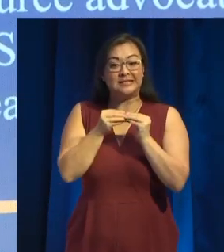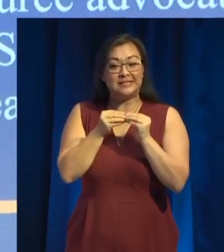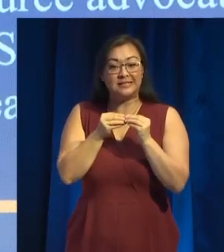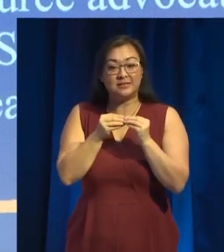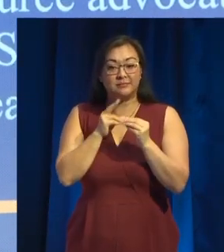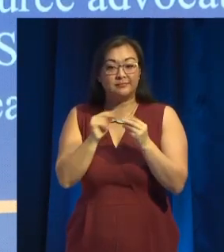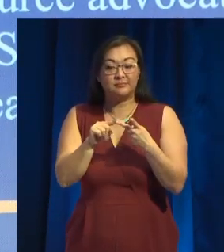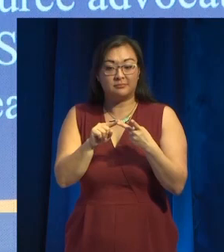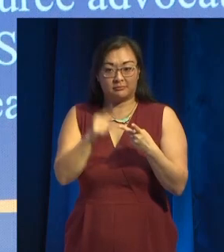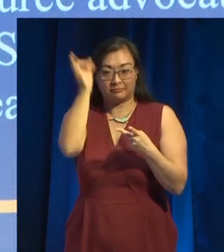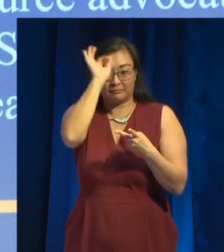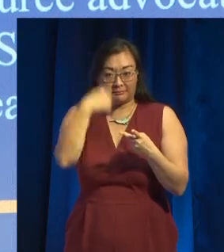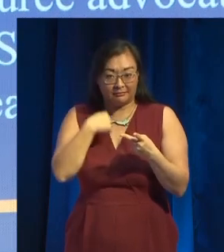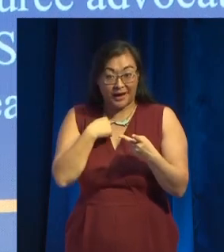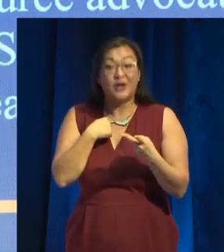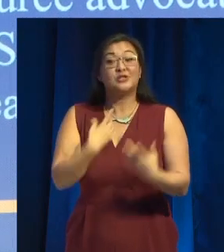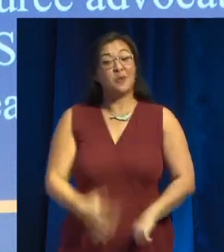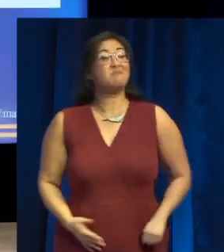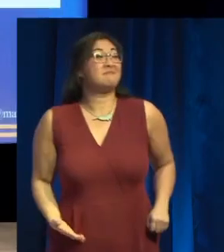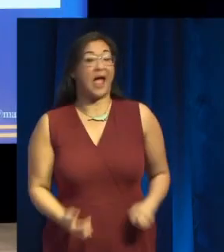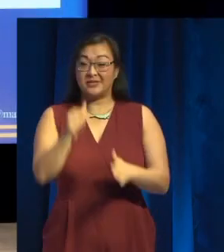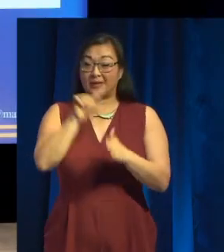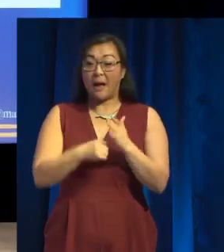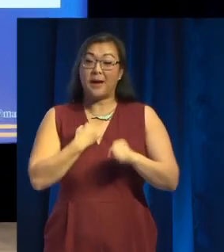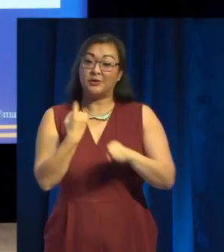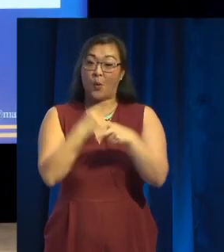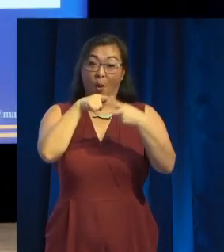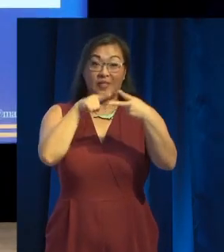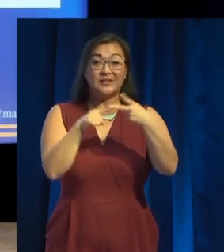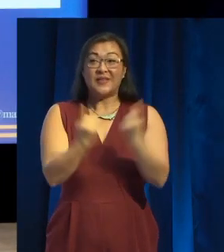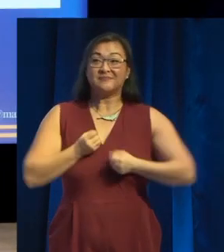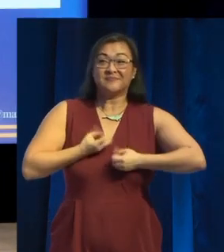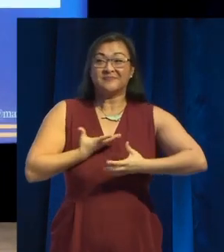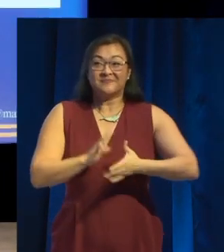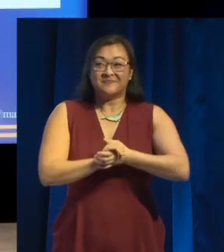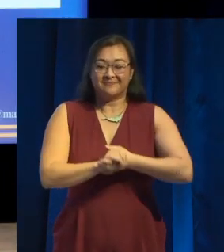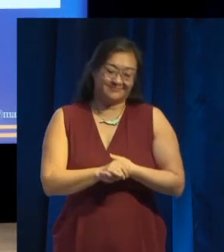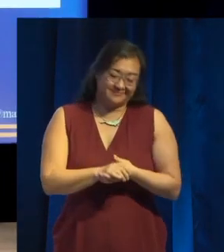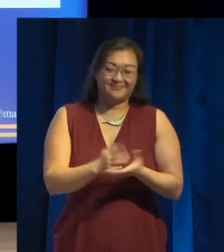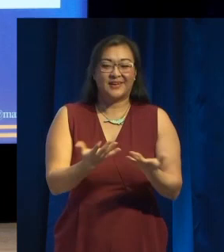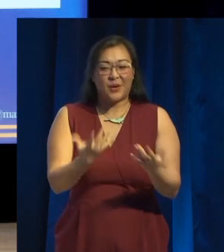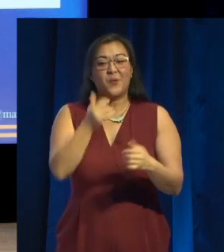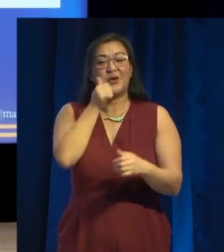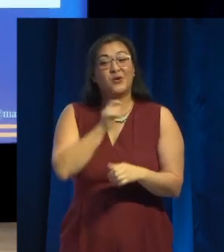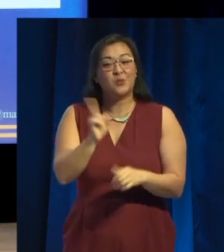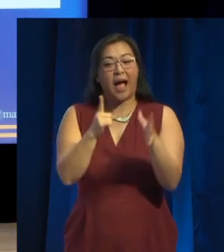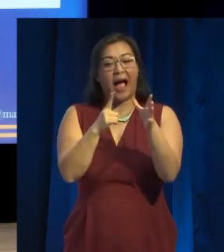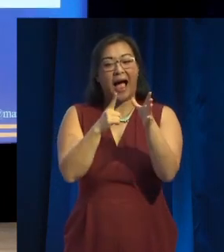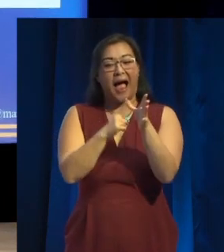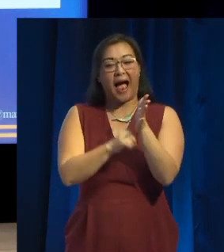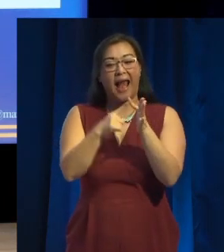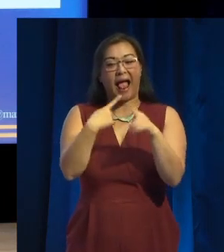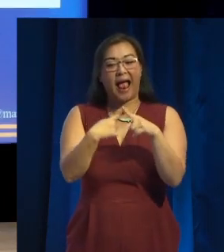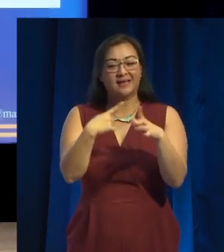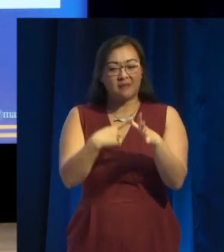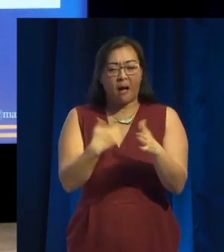recognition and synthesis, it's going to be a fun one. So, to do this, we use Alexa. Most of you have probably come across one. Most of you probably